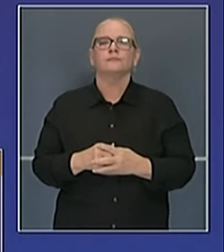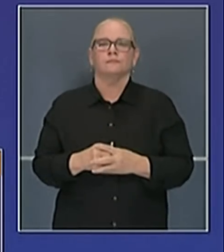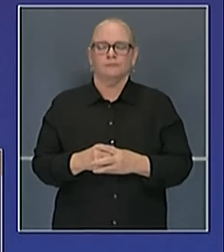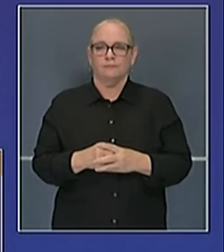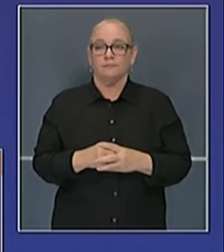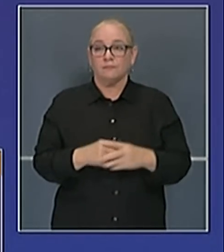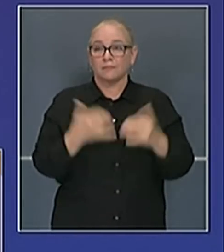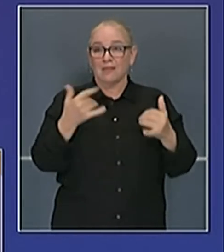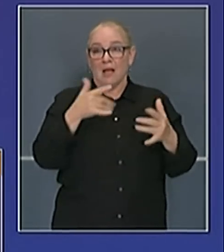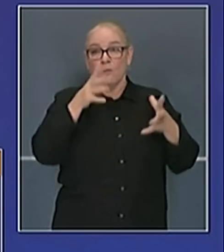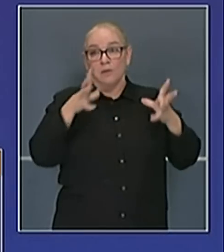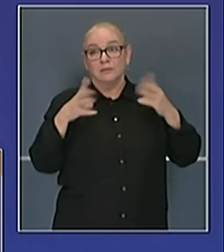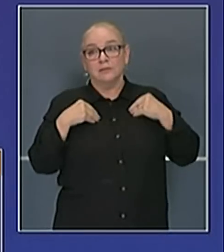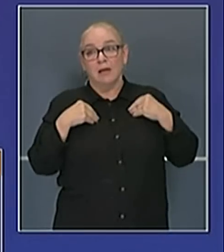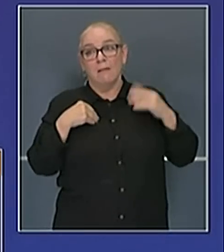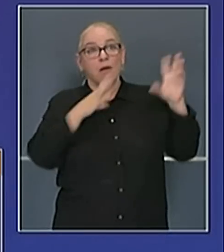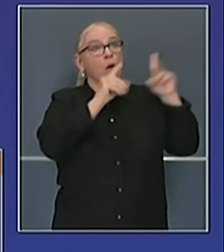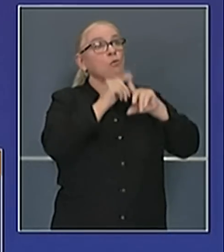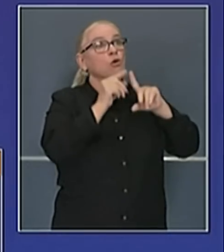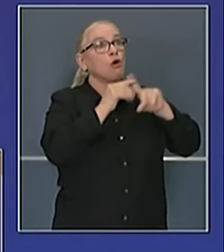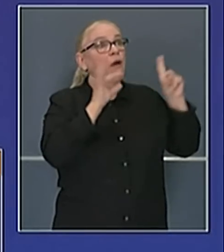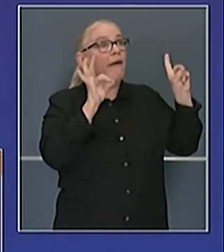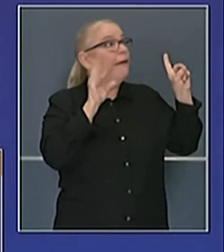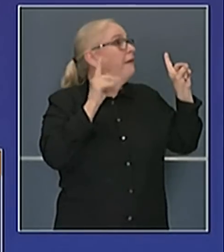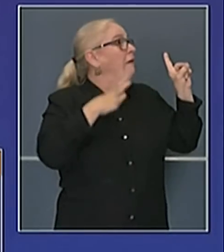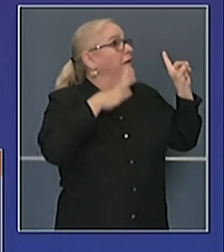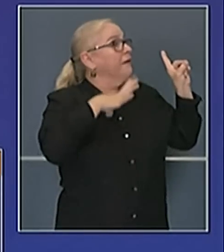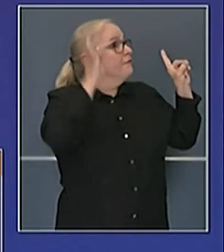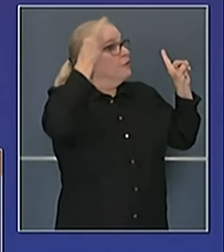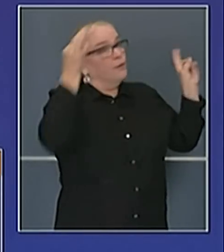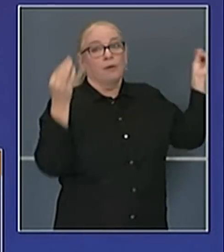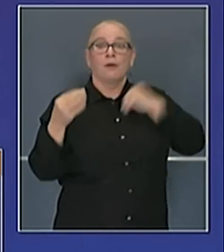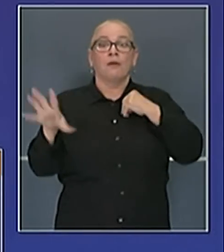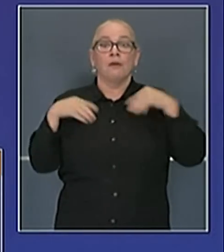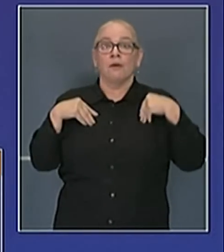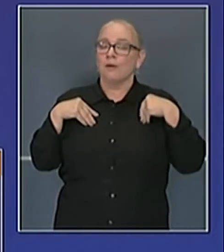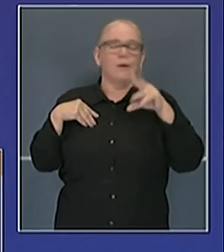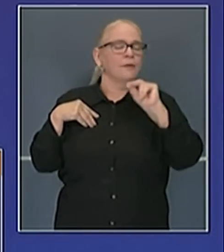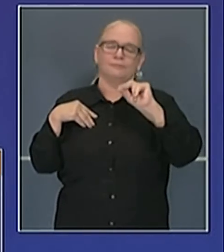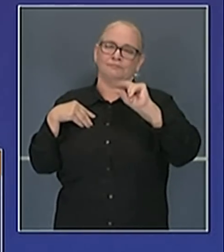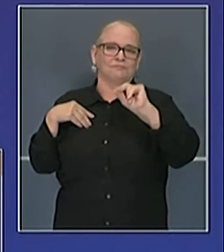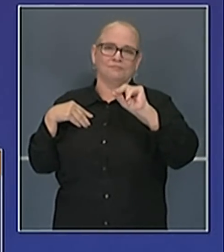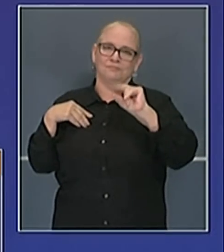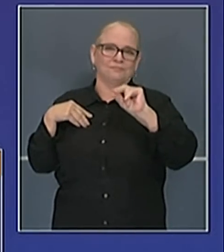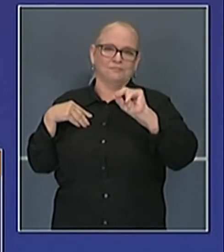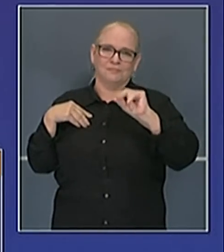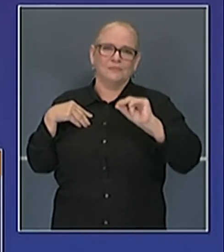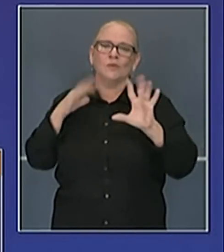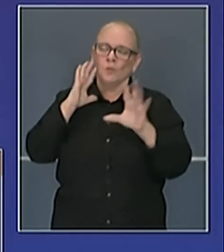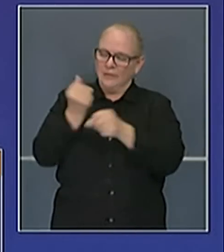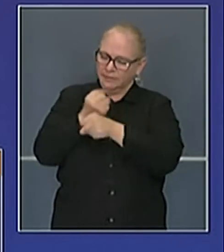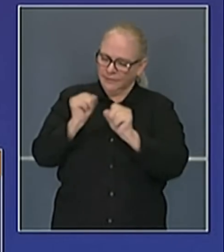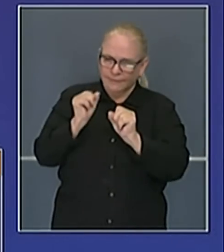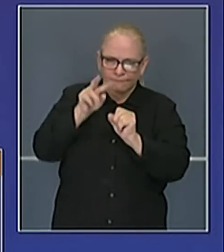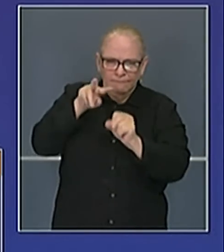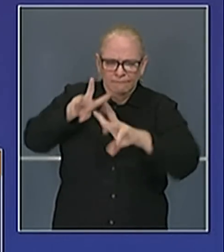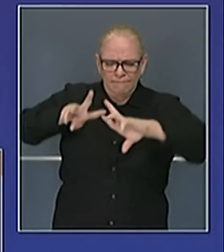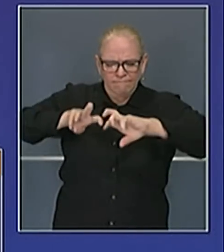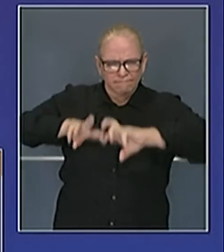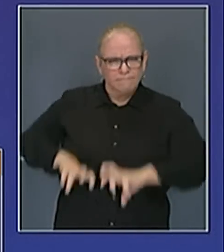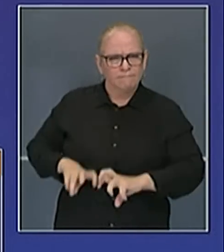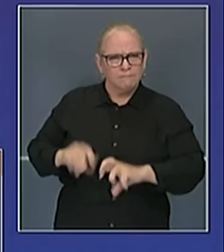to vaccines? Of course, we don't take anyone's word for it. We will do our own independently reviewed process